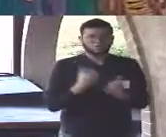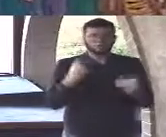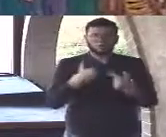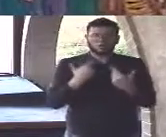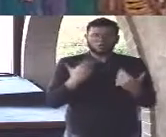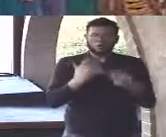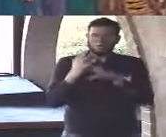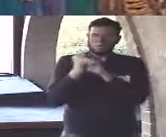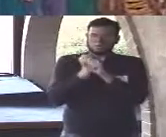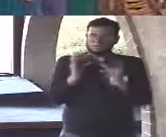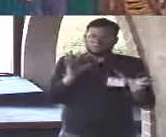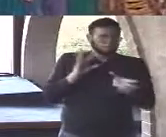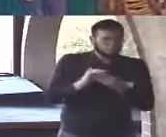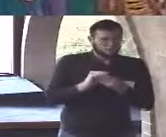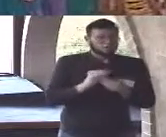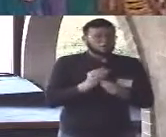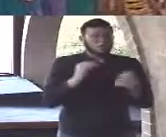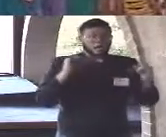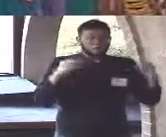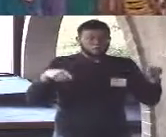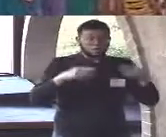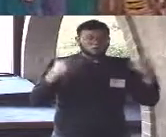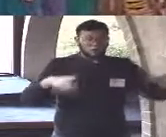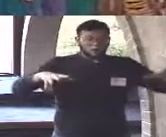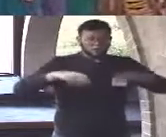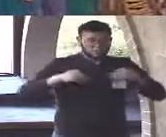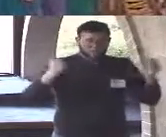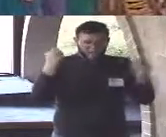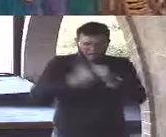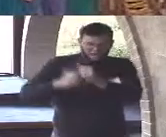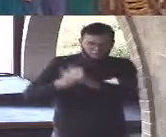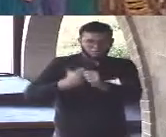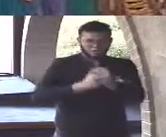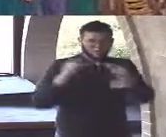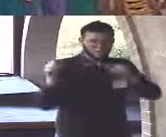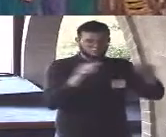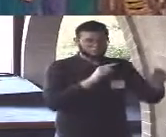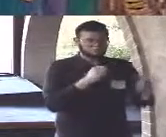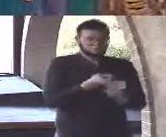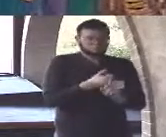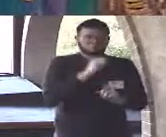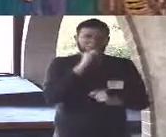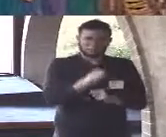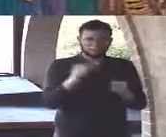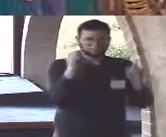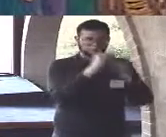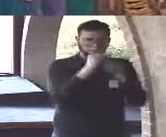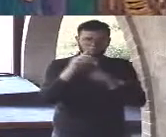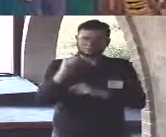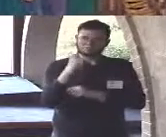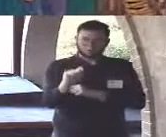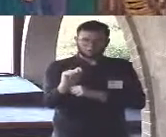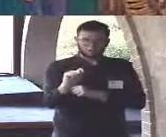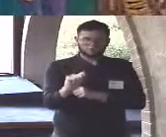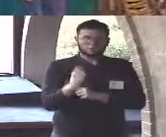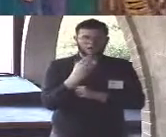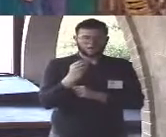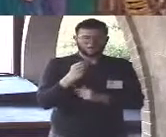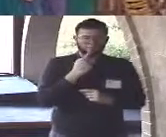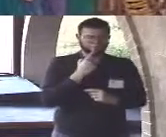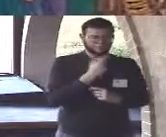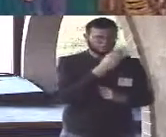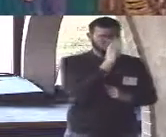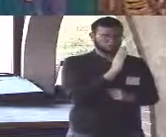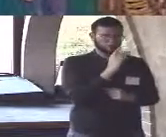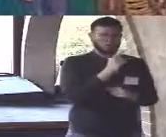accept the premise that everything is text and if we accept Barth's assertion that the author is dead meaning there is no